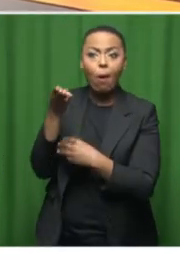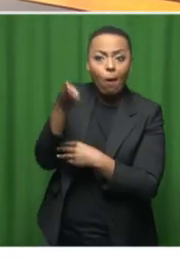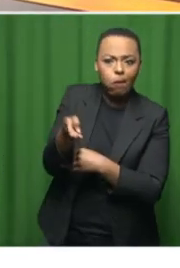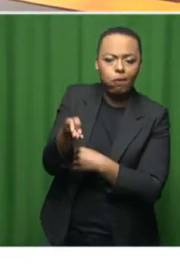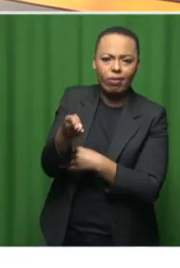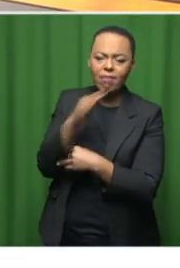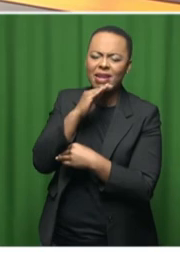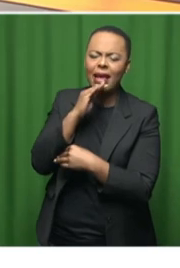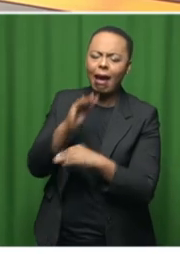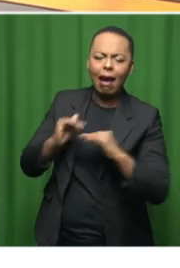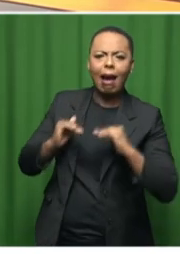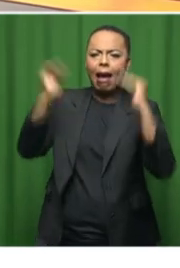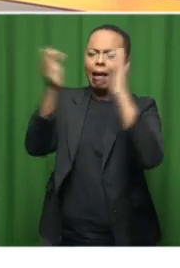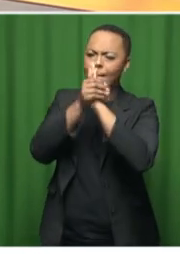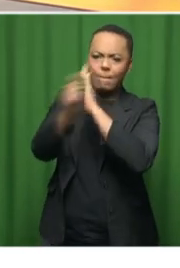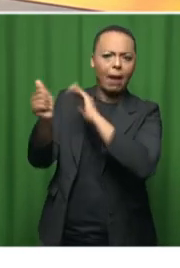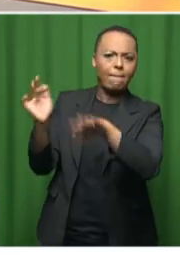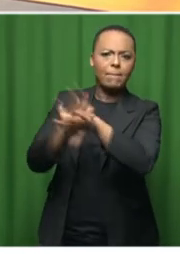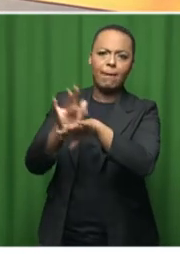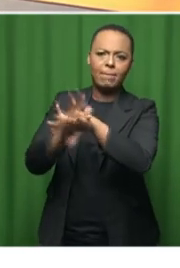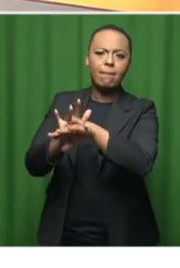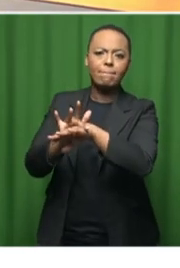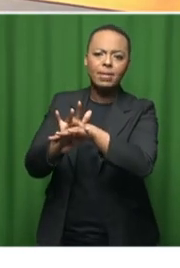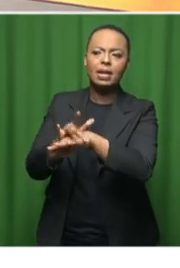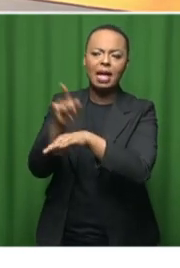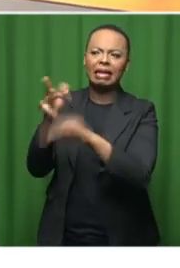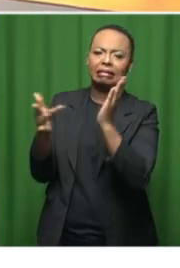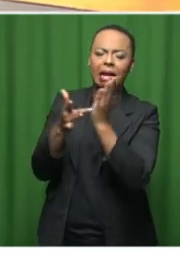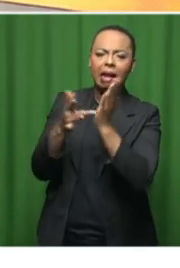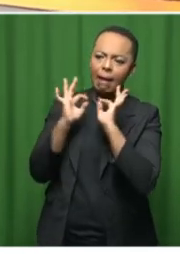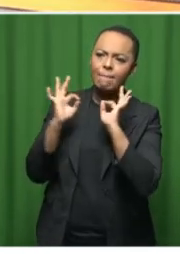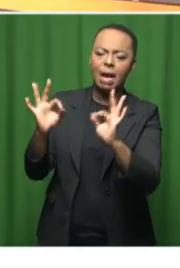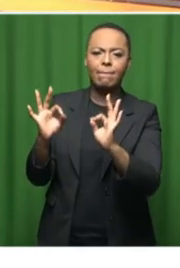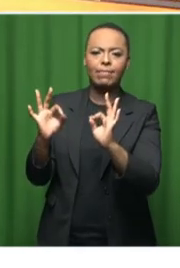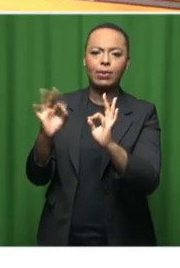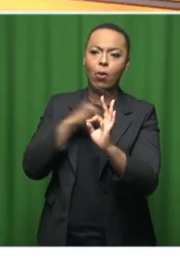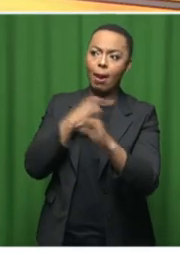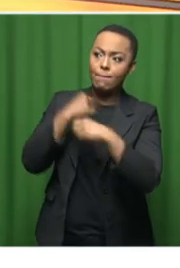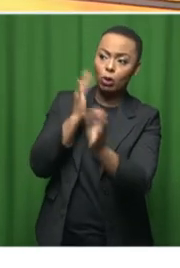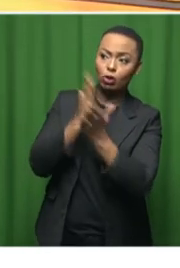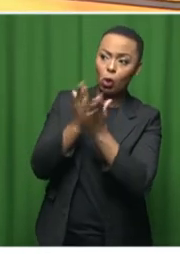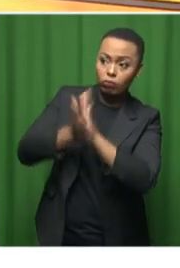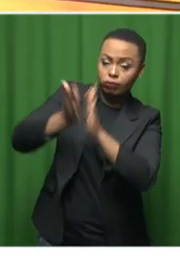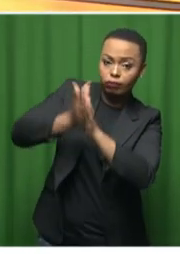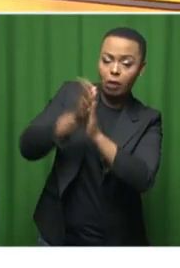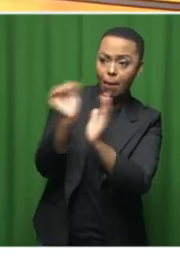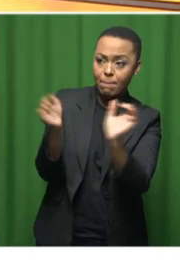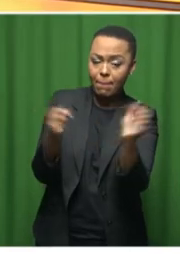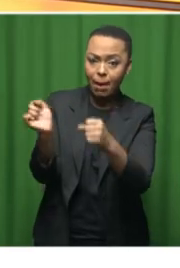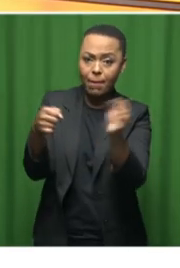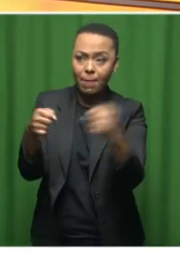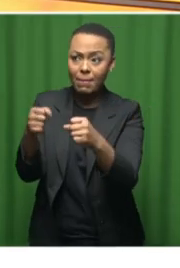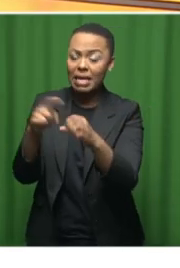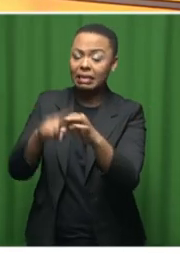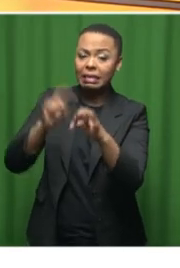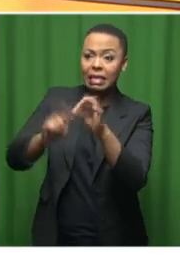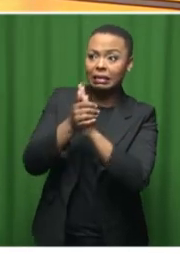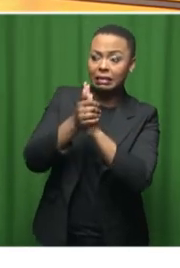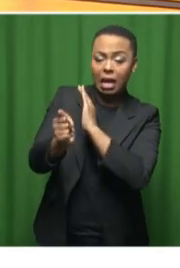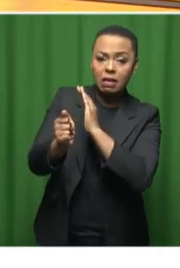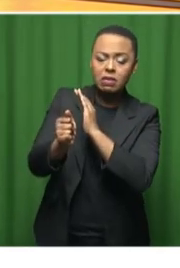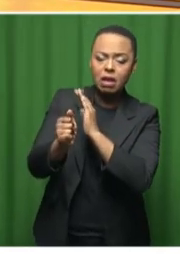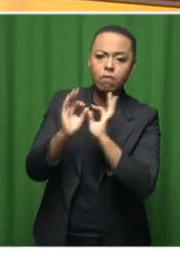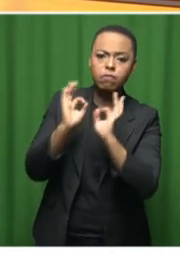So to ensure that these things happen, we've got to ensure that we continue to appoint capable, capacitated